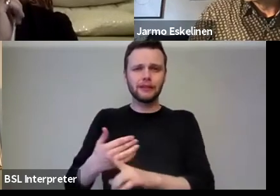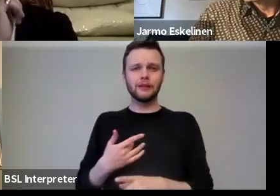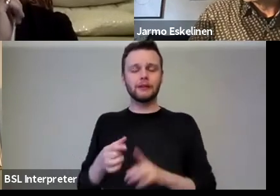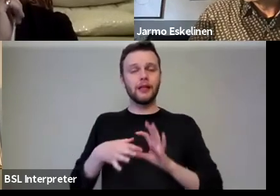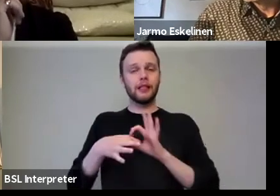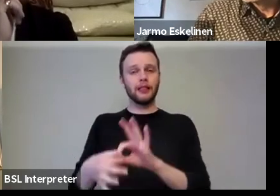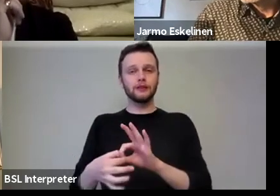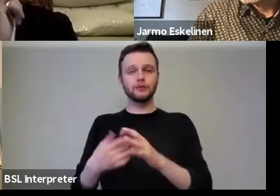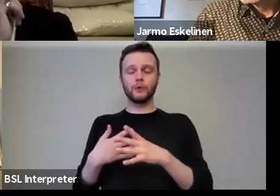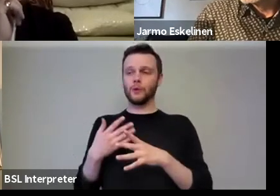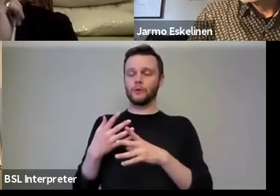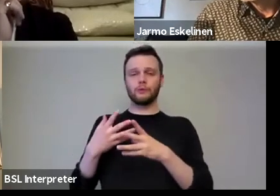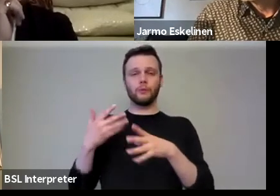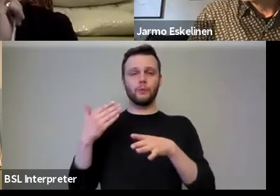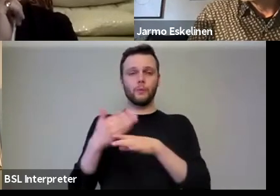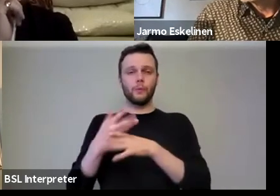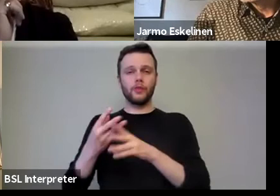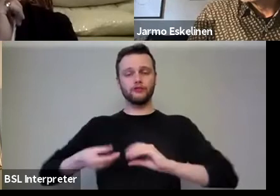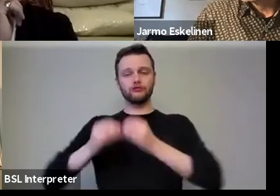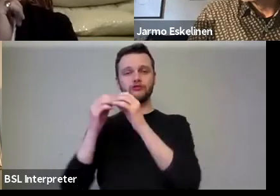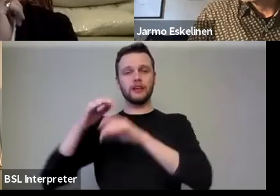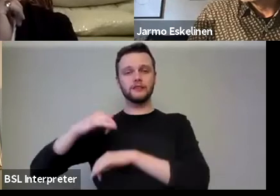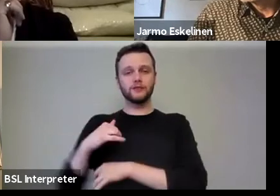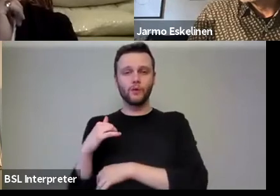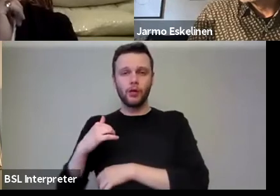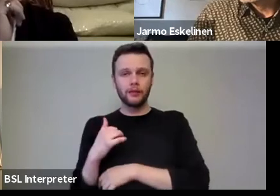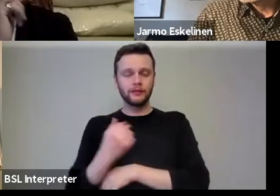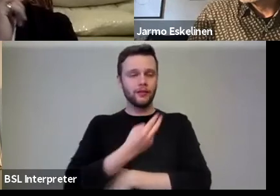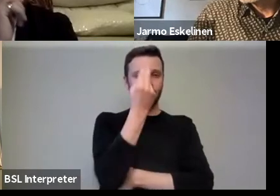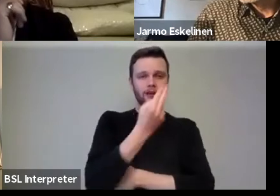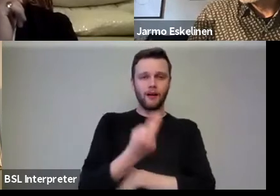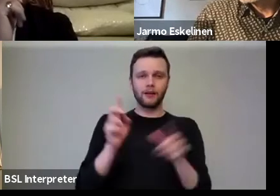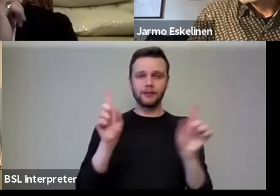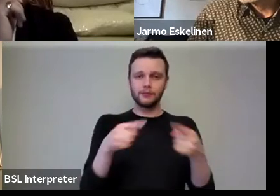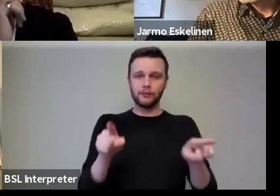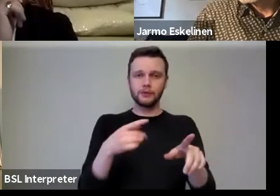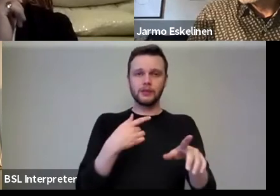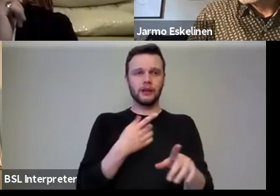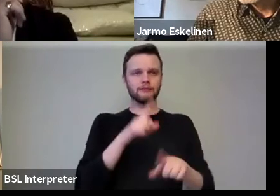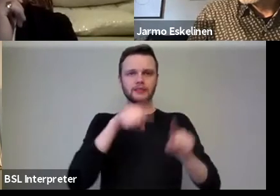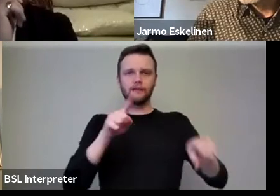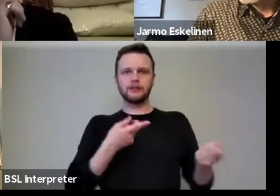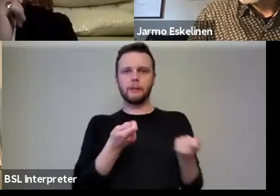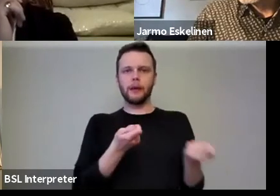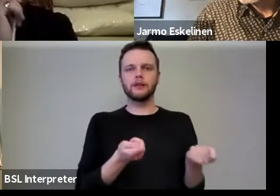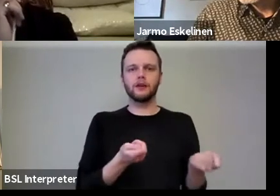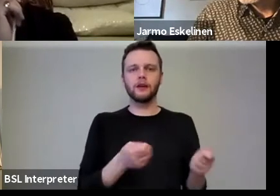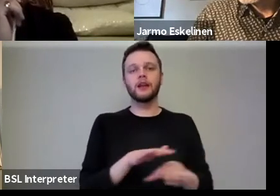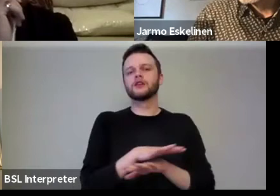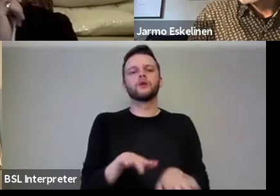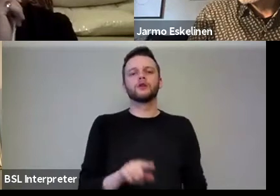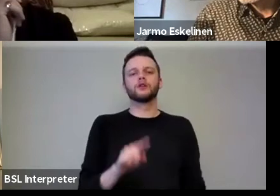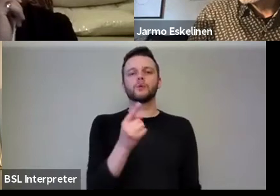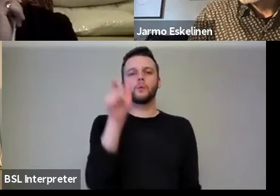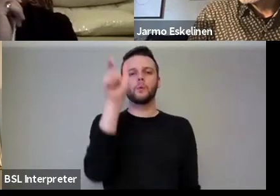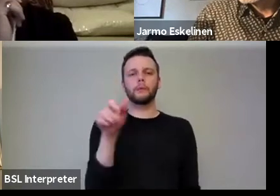um, Creative Scotland, an arts, music and diversity manager. And this is not tokenism. It's not about getting one person and we can